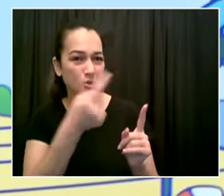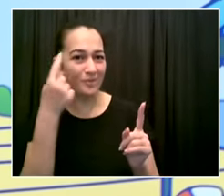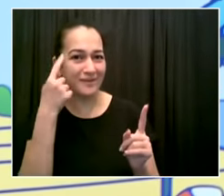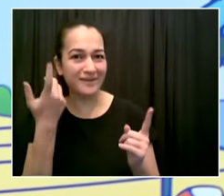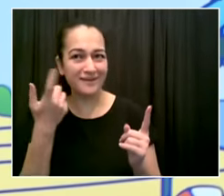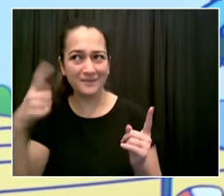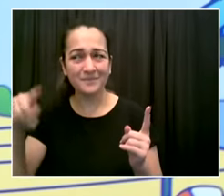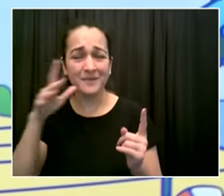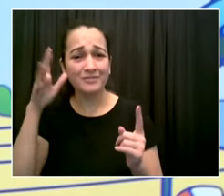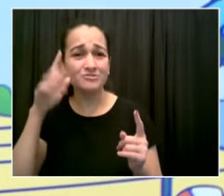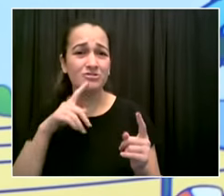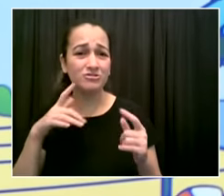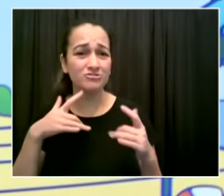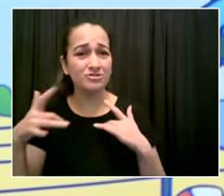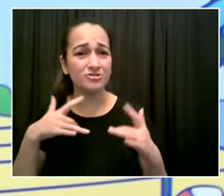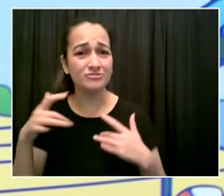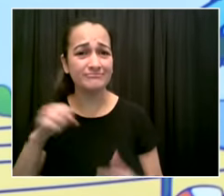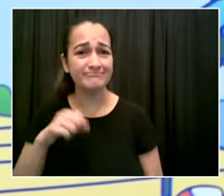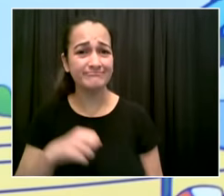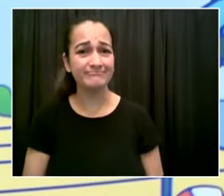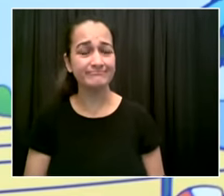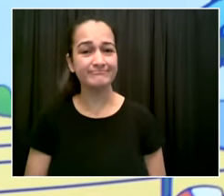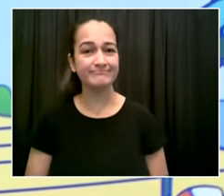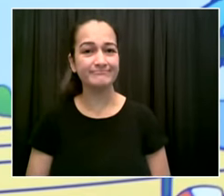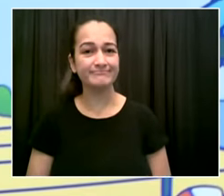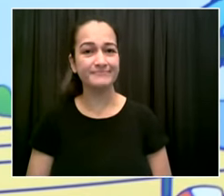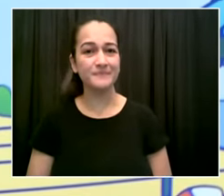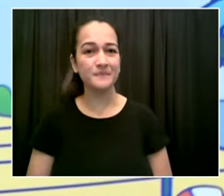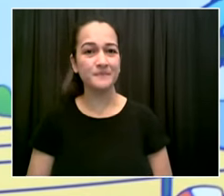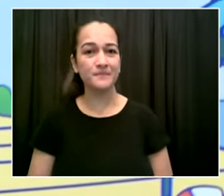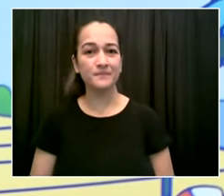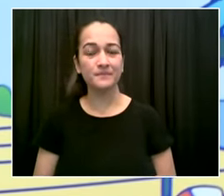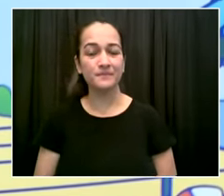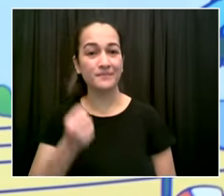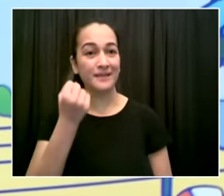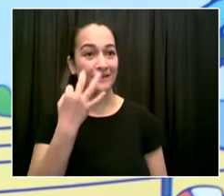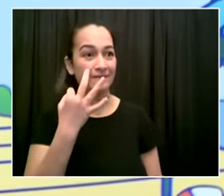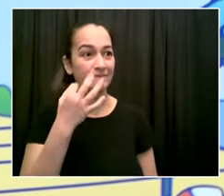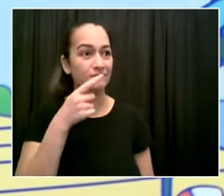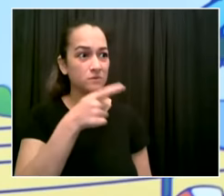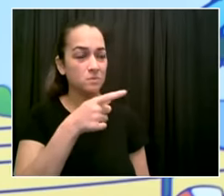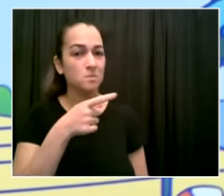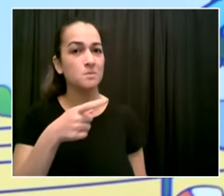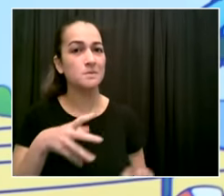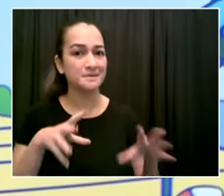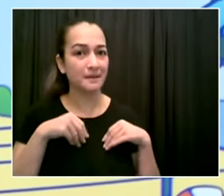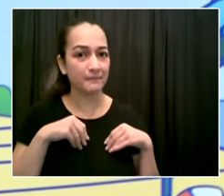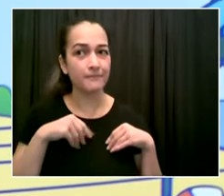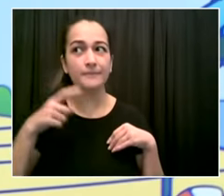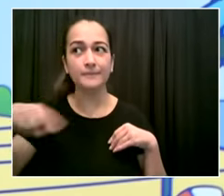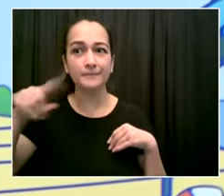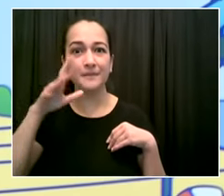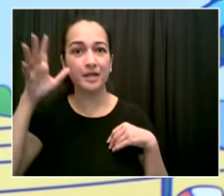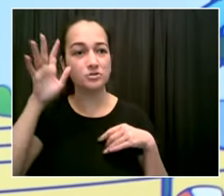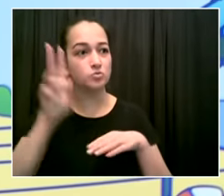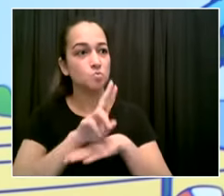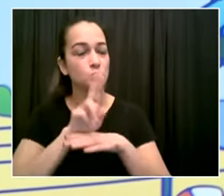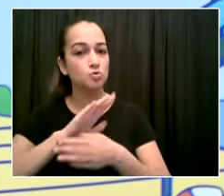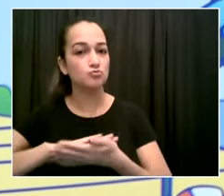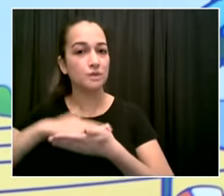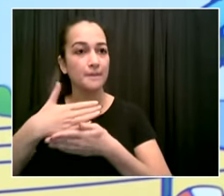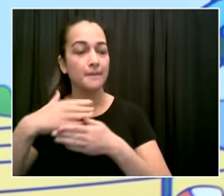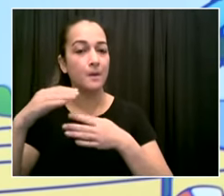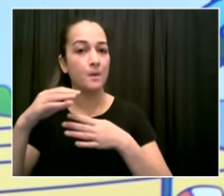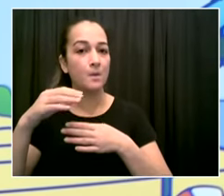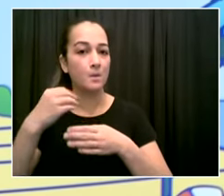parents will or a significant percentage of parents will be too concerned or too worried to